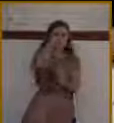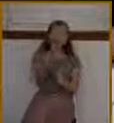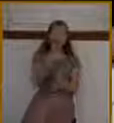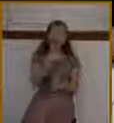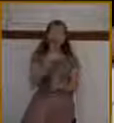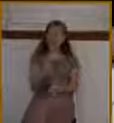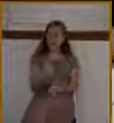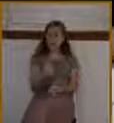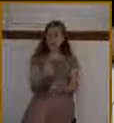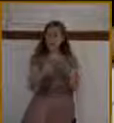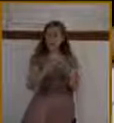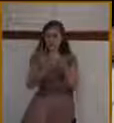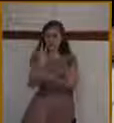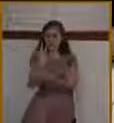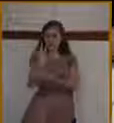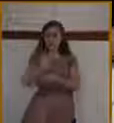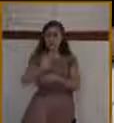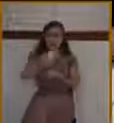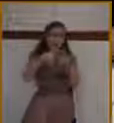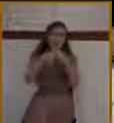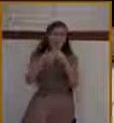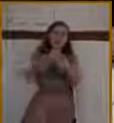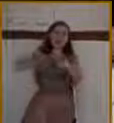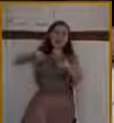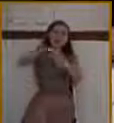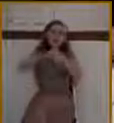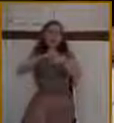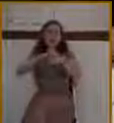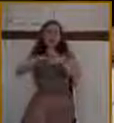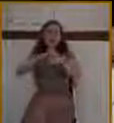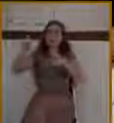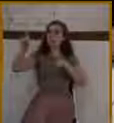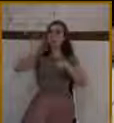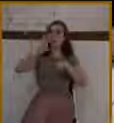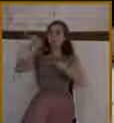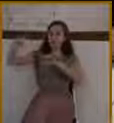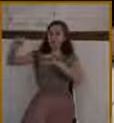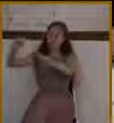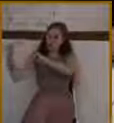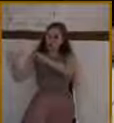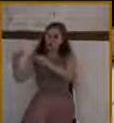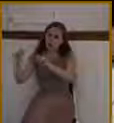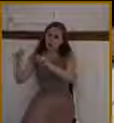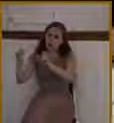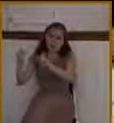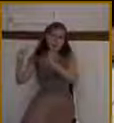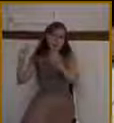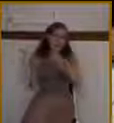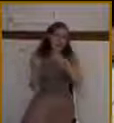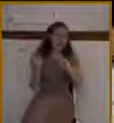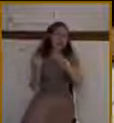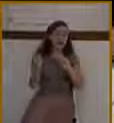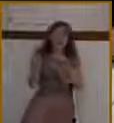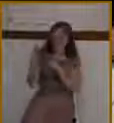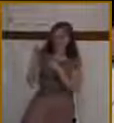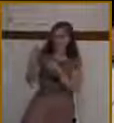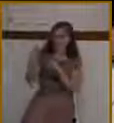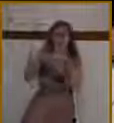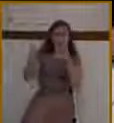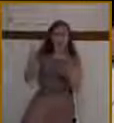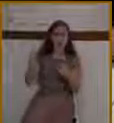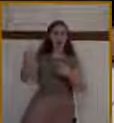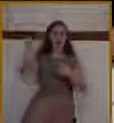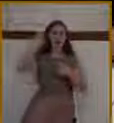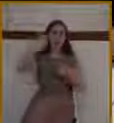and the desire of all nations shall come, and I will fill this house with glory, says the Lord of hosts.